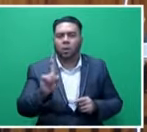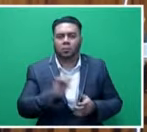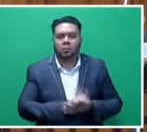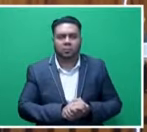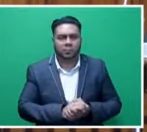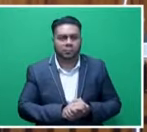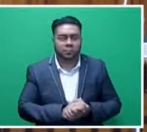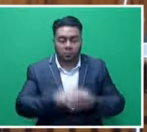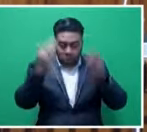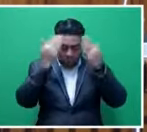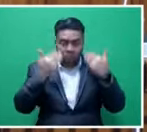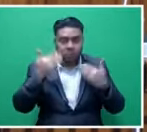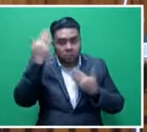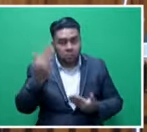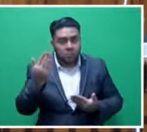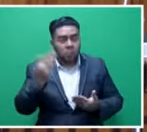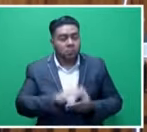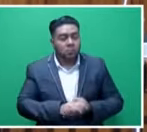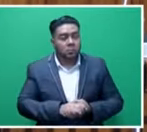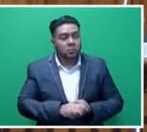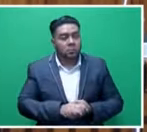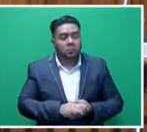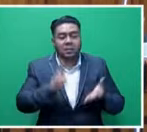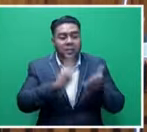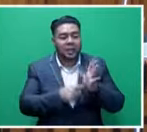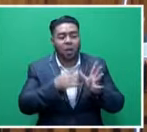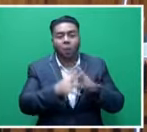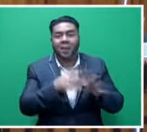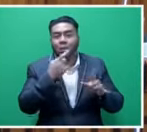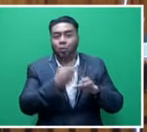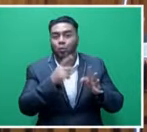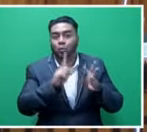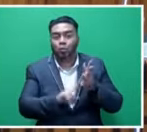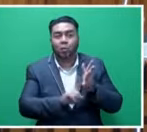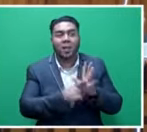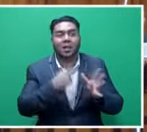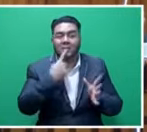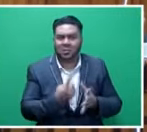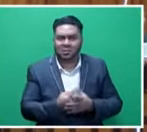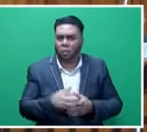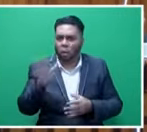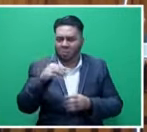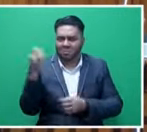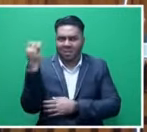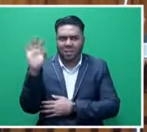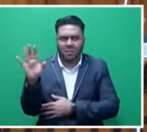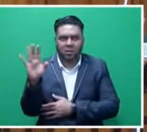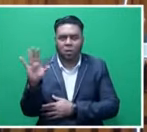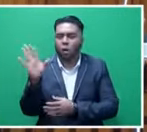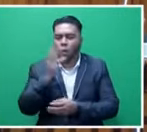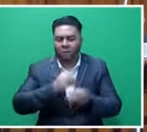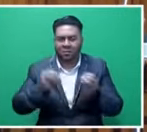Mr. Speaker, sir, the Honorable Nawai Kula said, you know, OAG is the only independent office. He doesn't actually